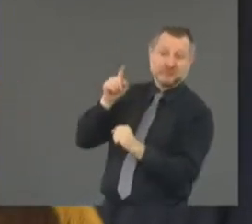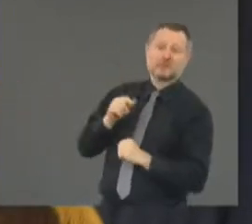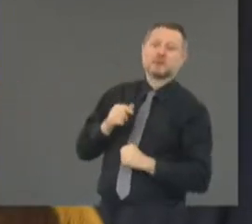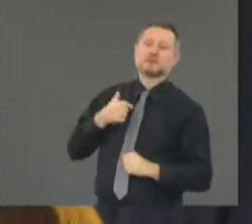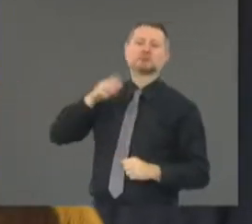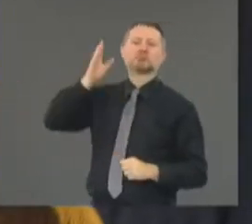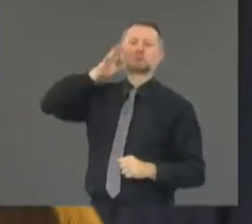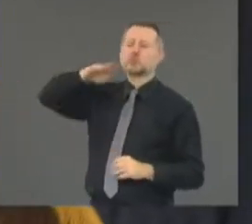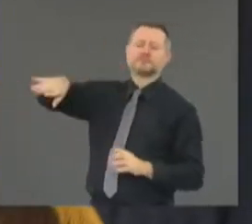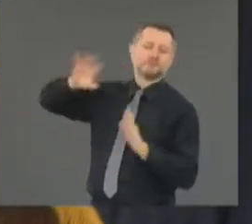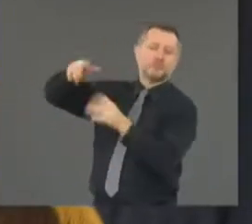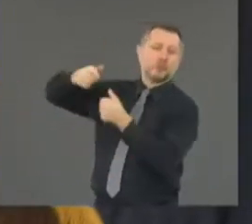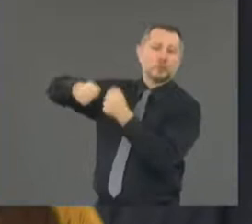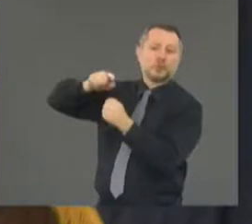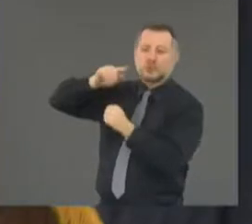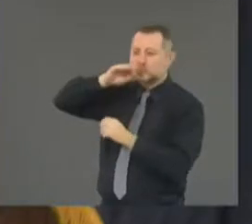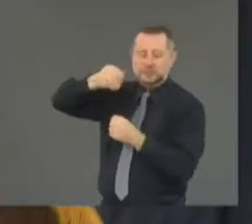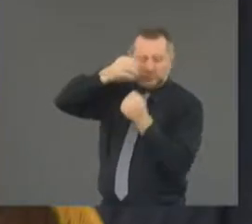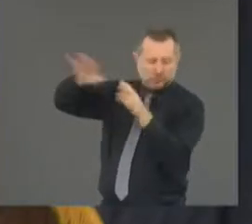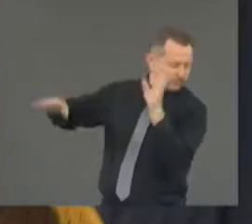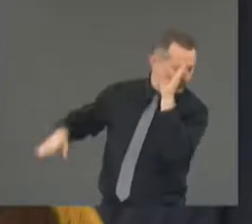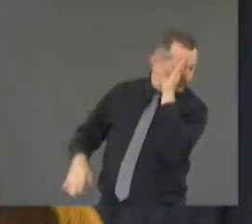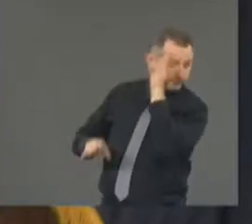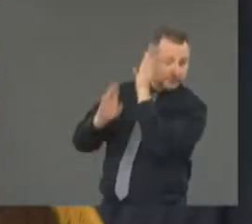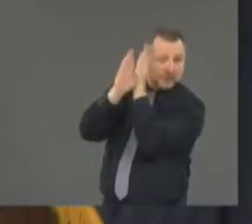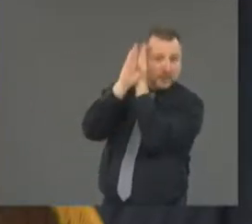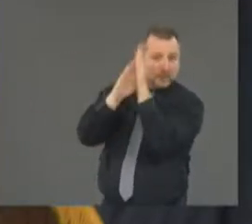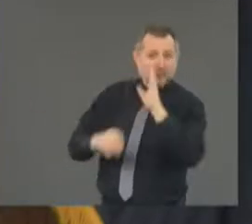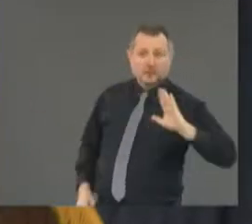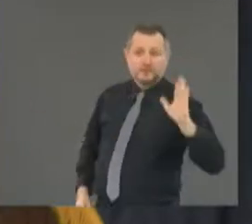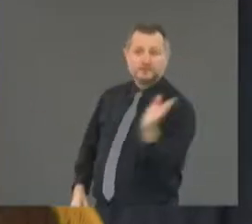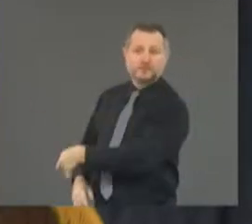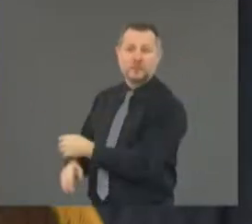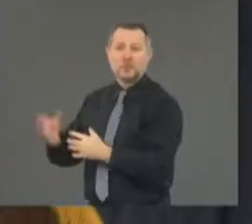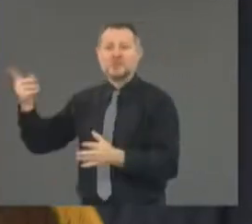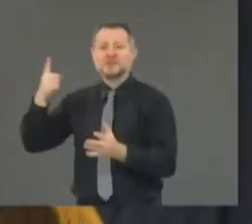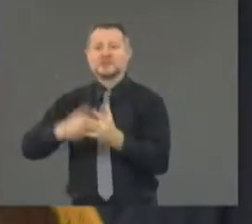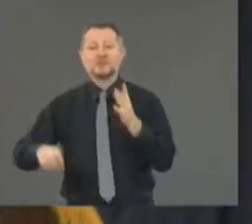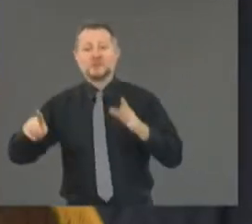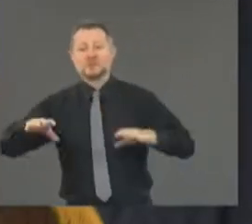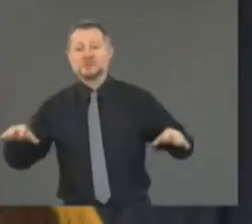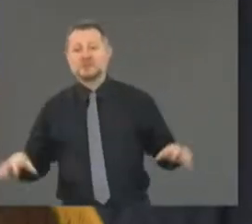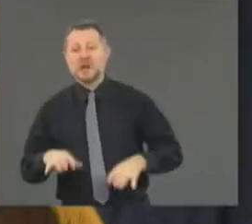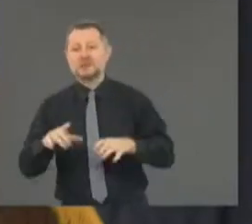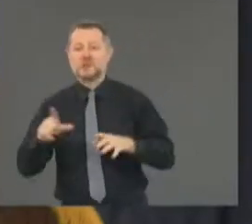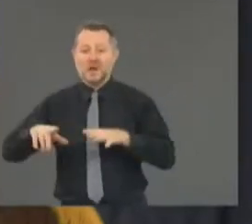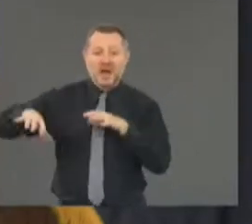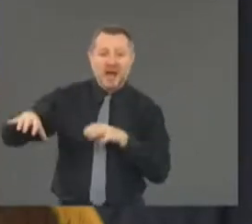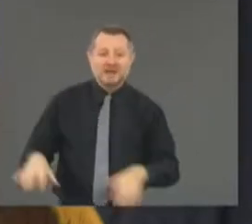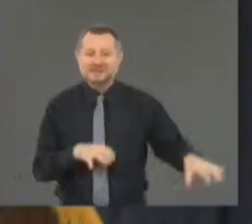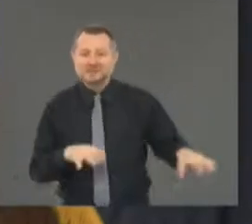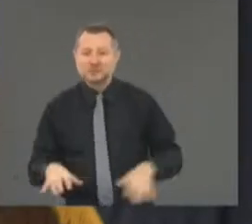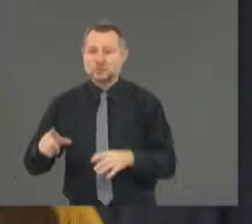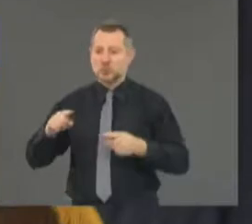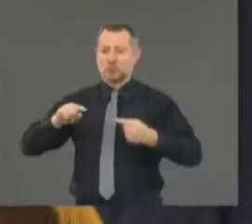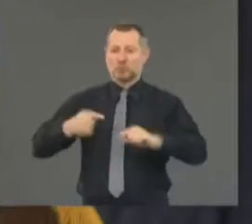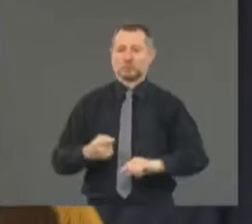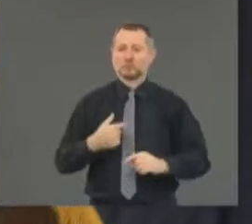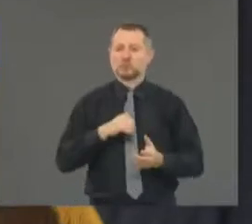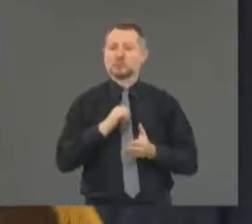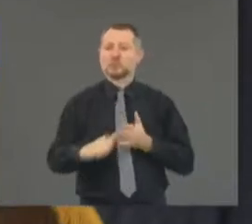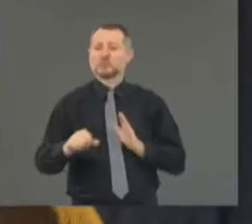You know, who cares about the tweets? It's what he's done to the people of the state that bothers me, what he did with SALT,